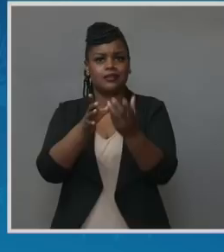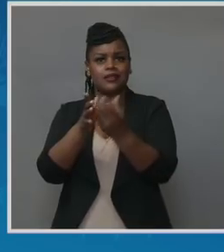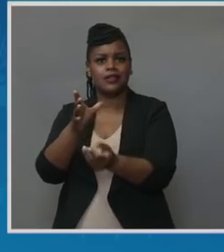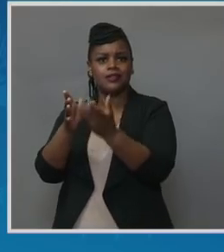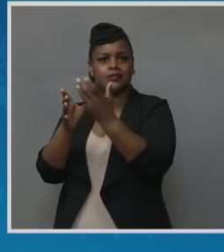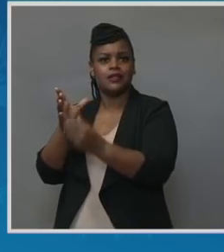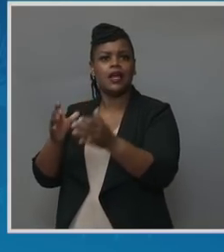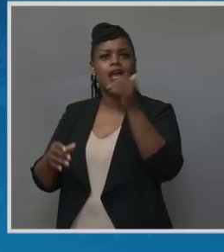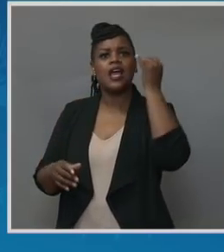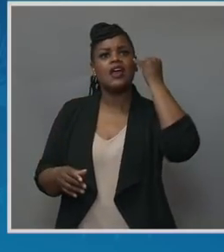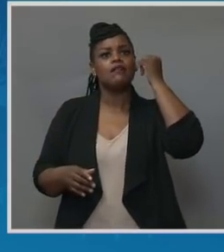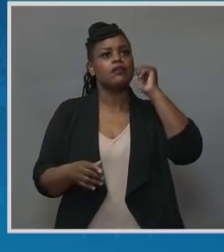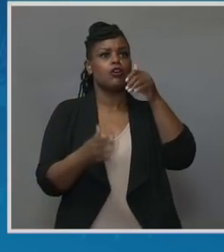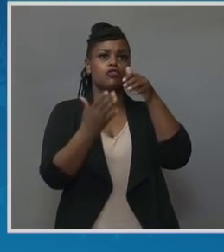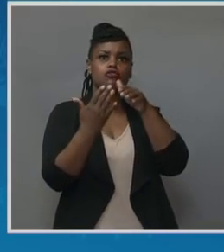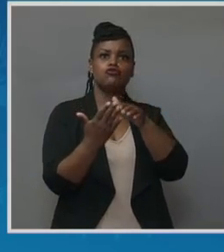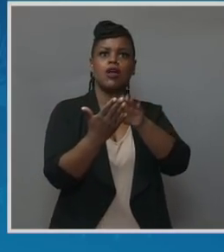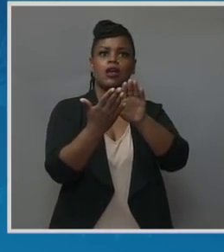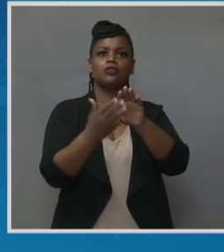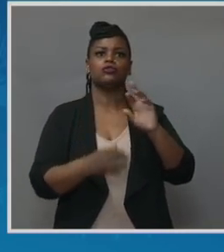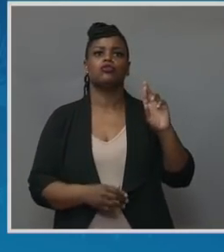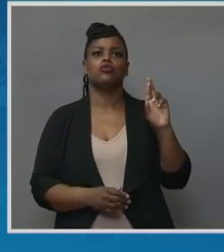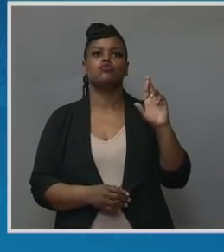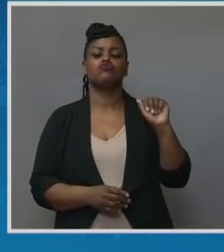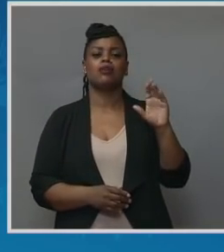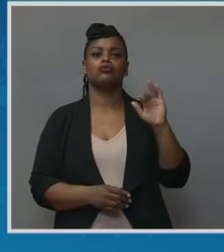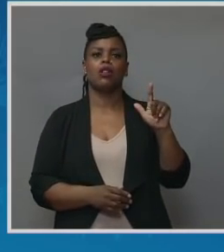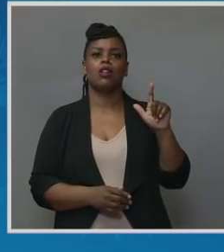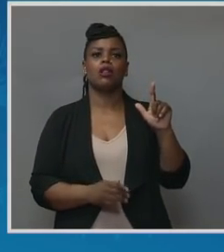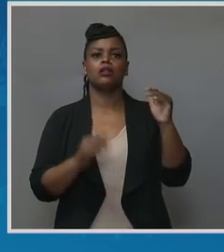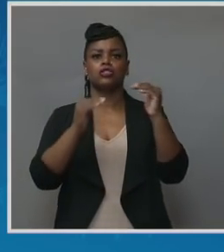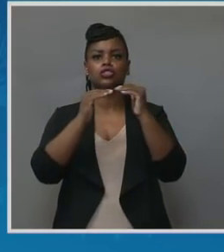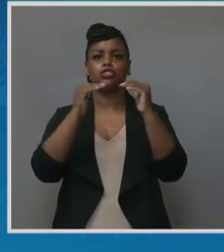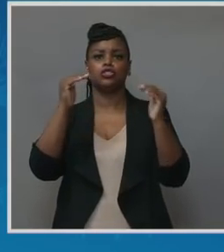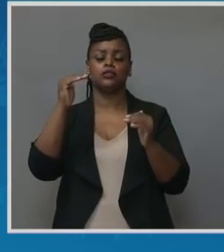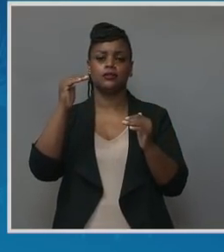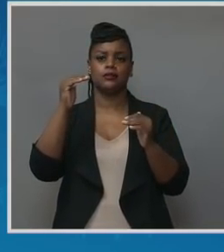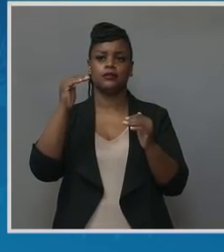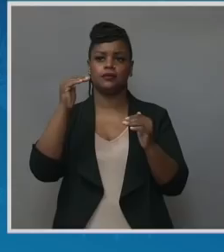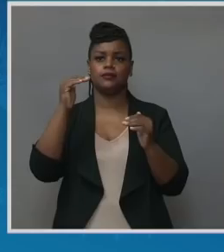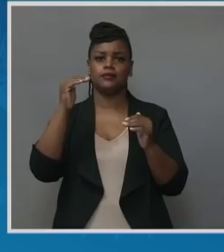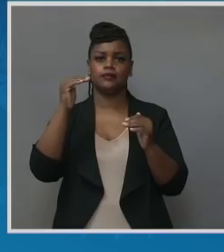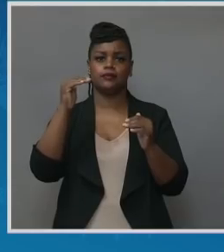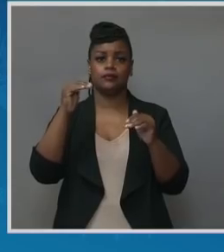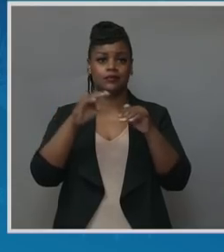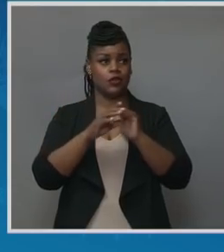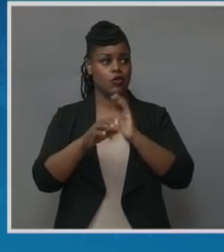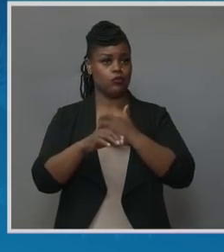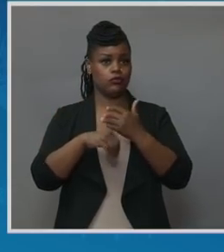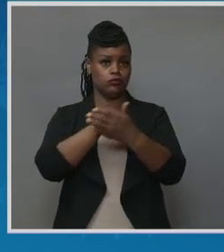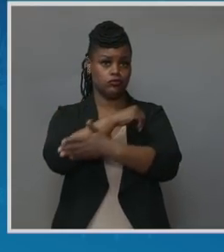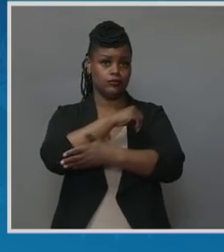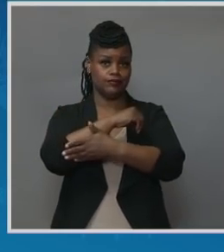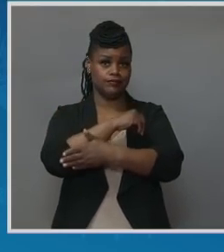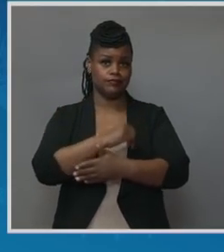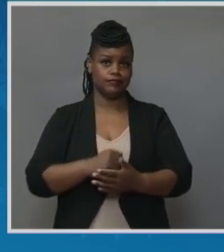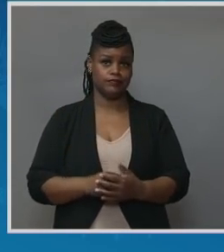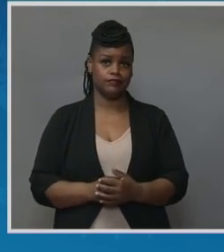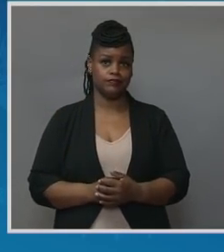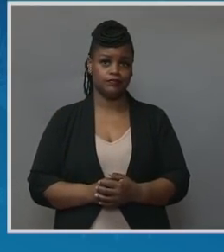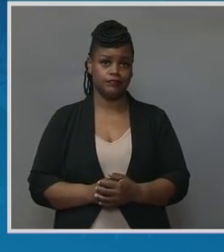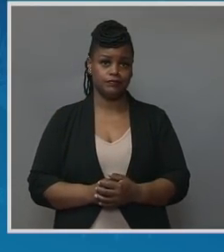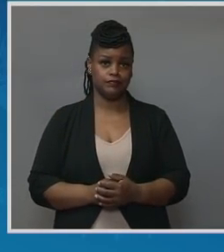racial injustice and inequities in our country, from implicit bias to broken